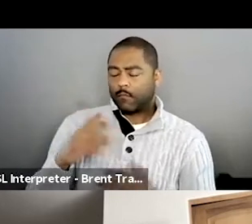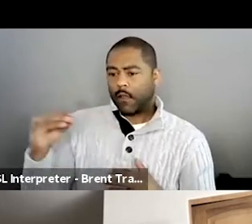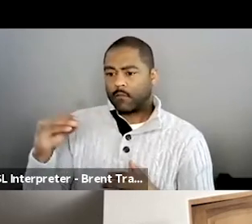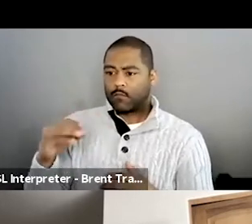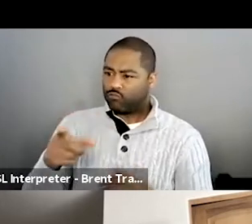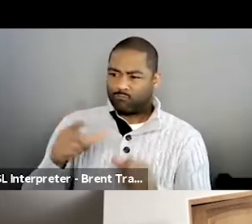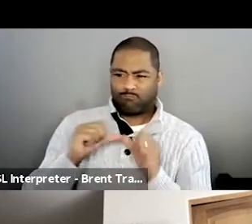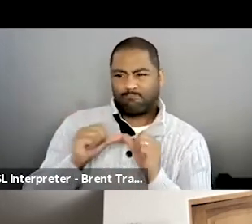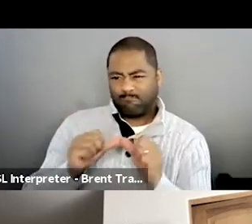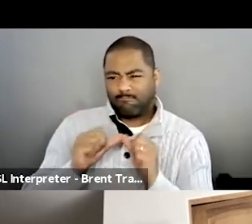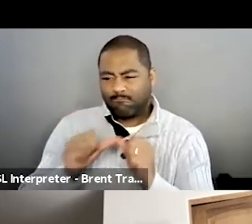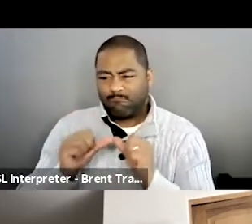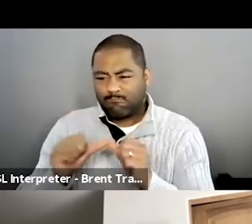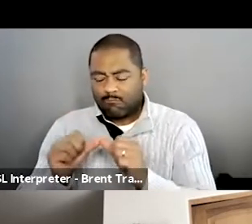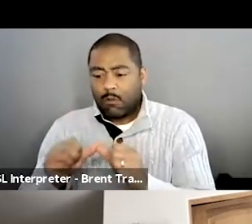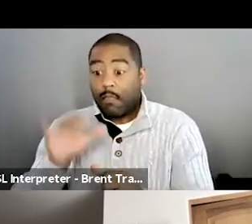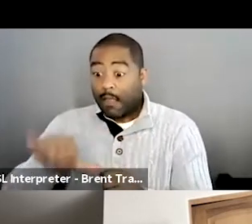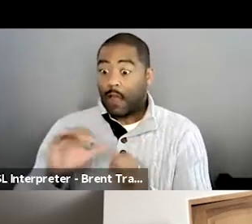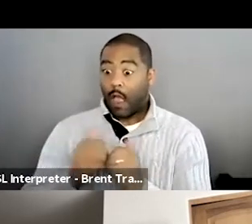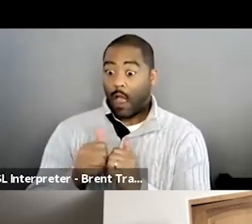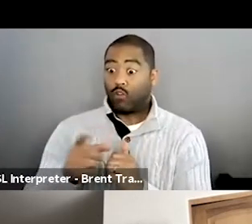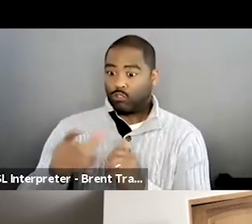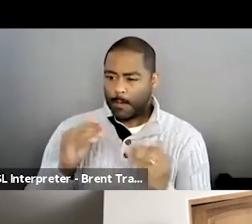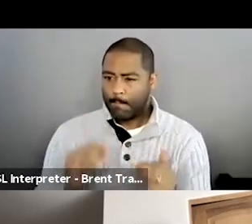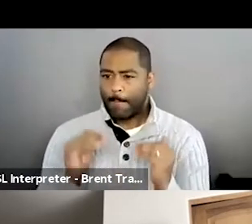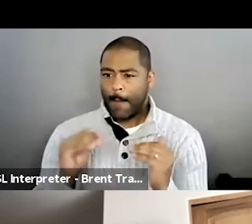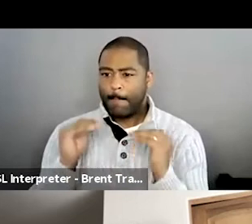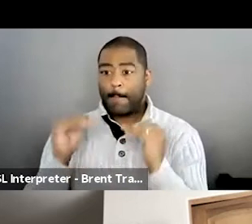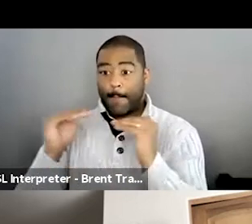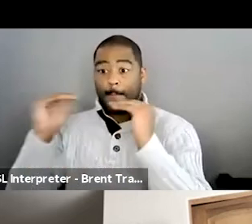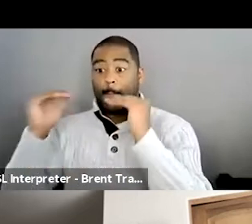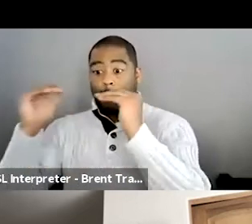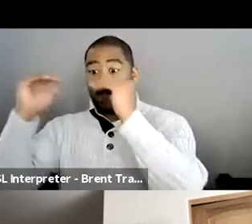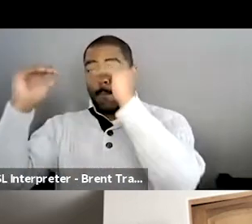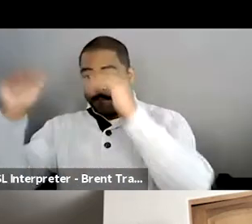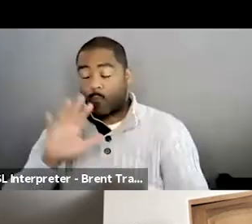hometown and got her into a four-year college and has her on the road to, uh, to success.